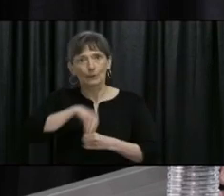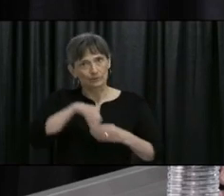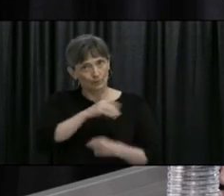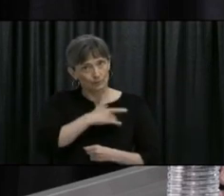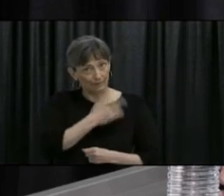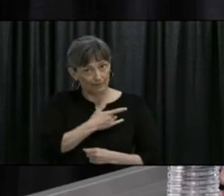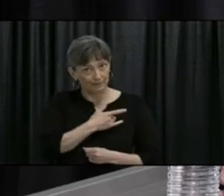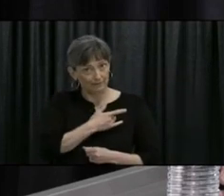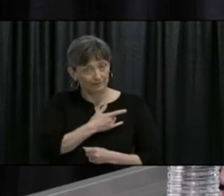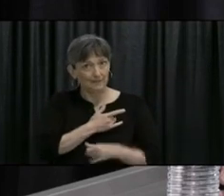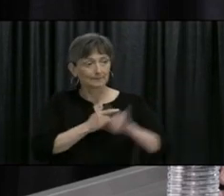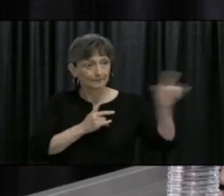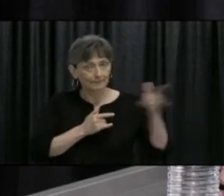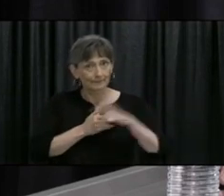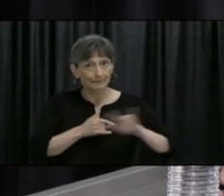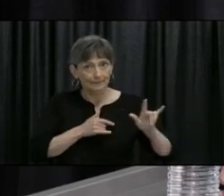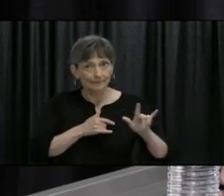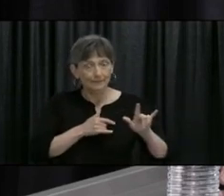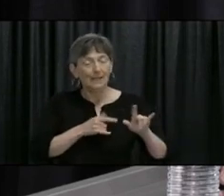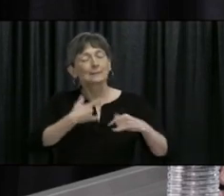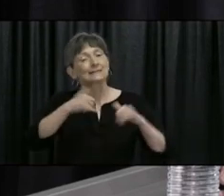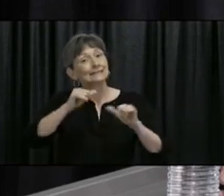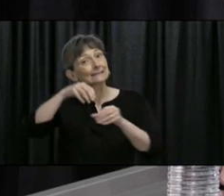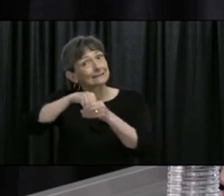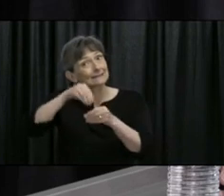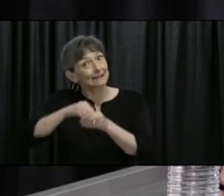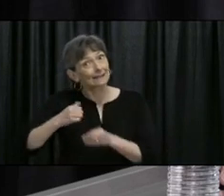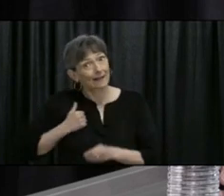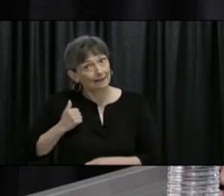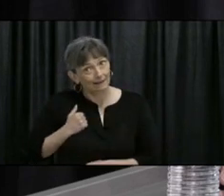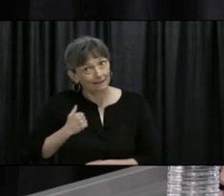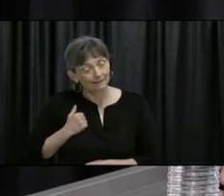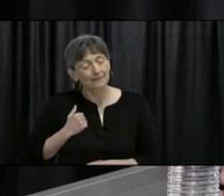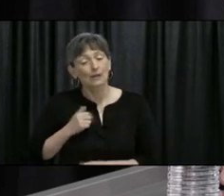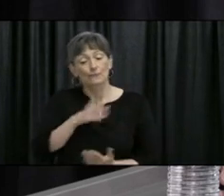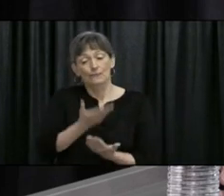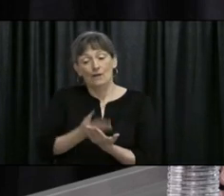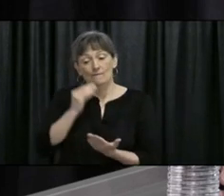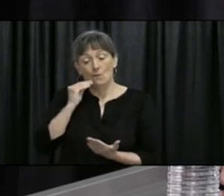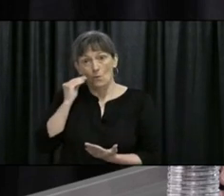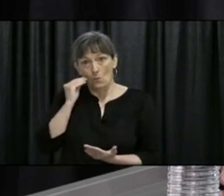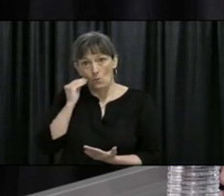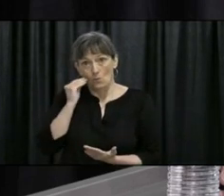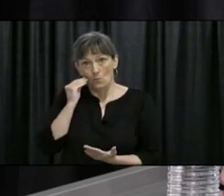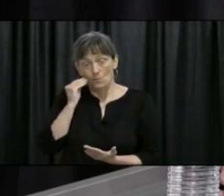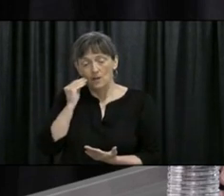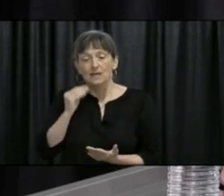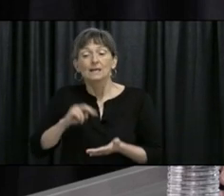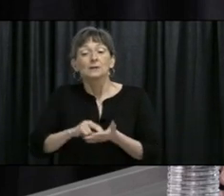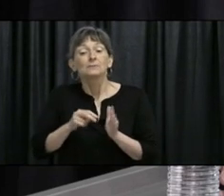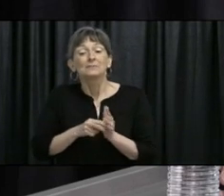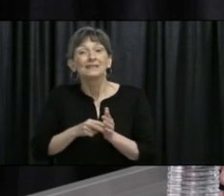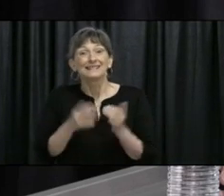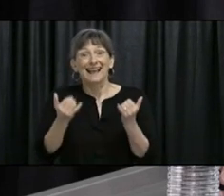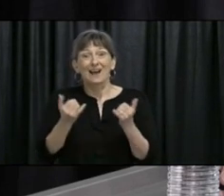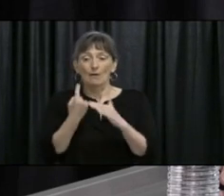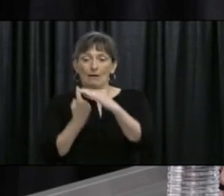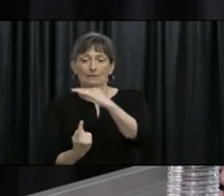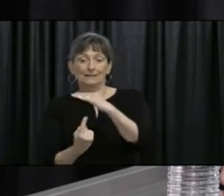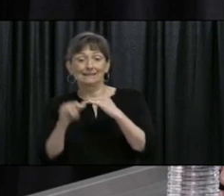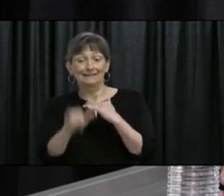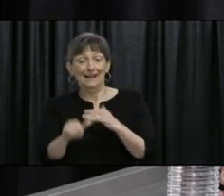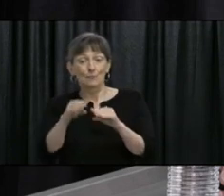the province but within Canada will no longer be required to remain on their property during self-isolation